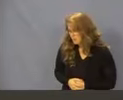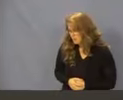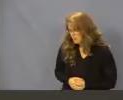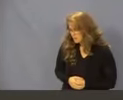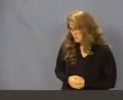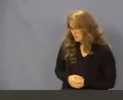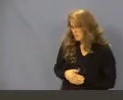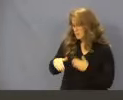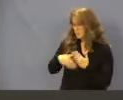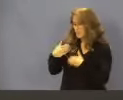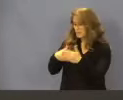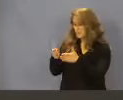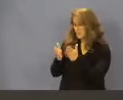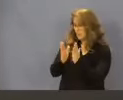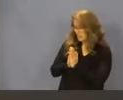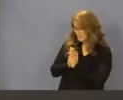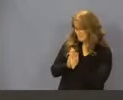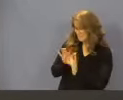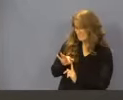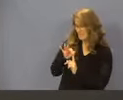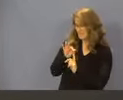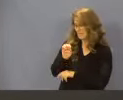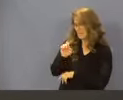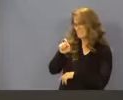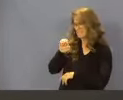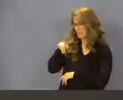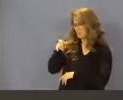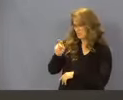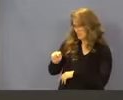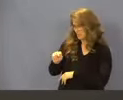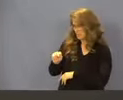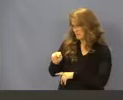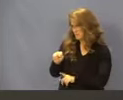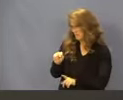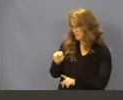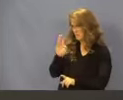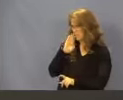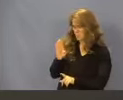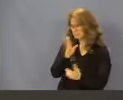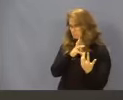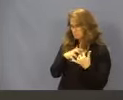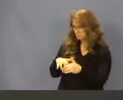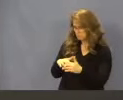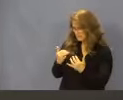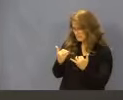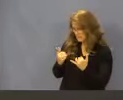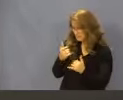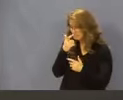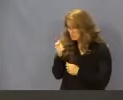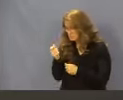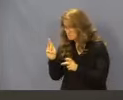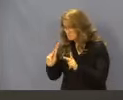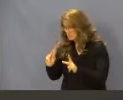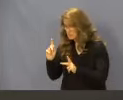The process for requesting an exemption will continue to be straightforward and a streamlined process. Interested parties